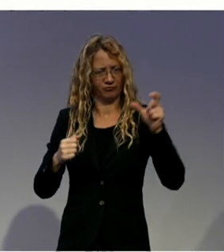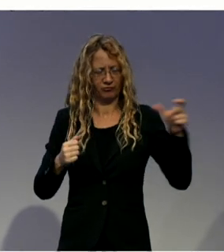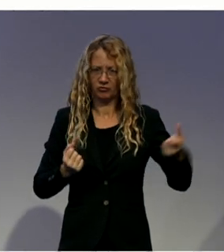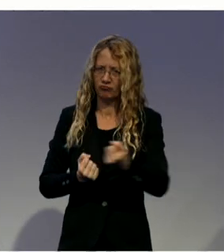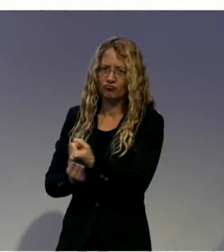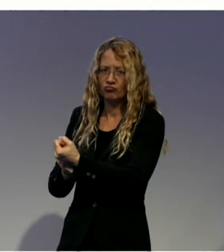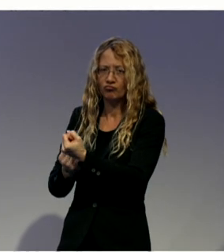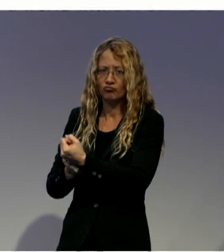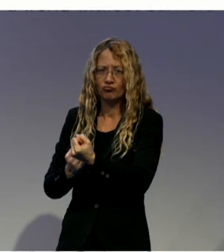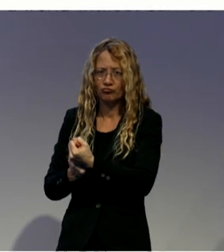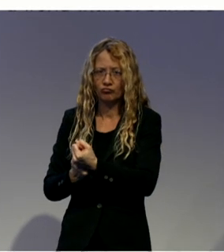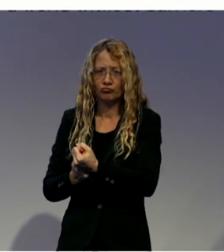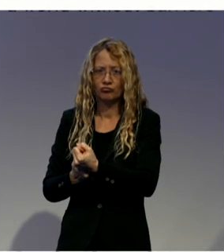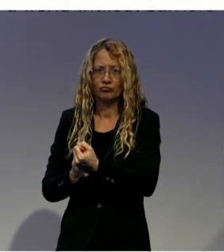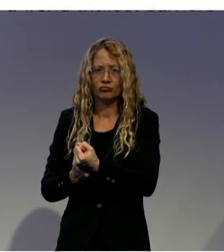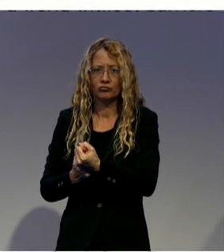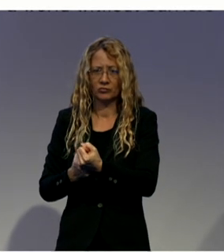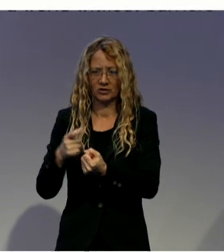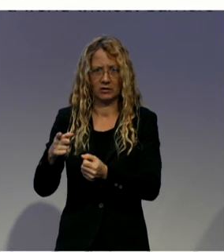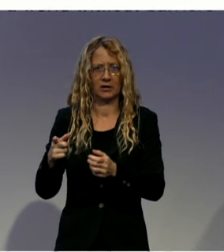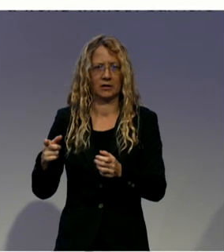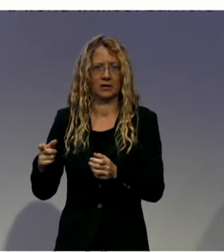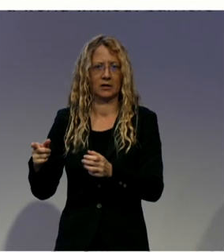with the person involved, of course.